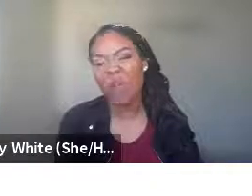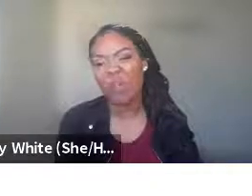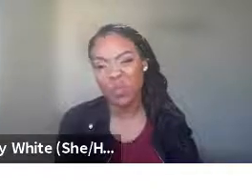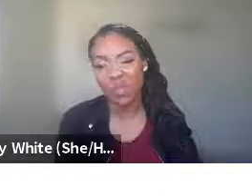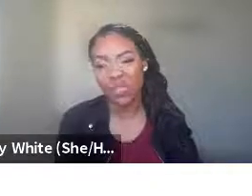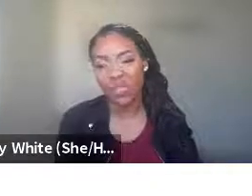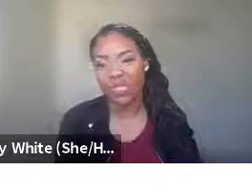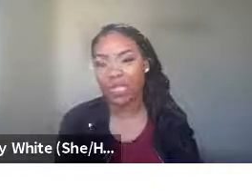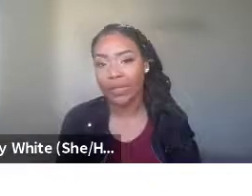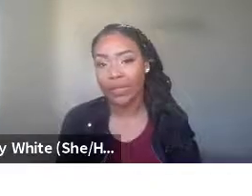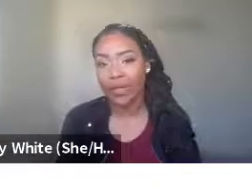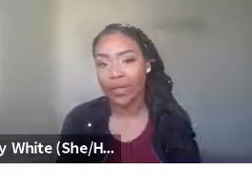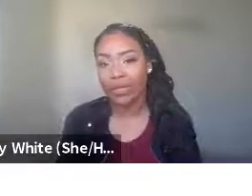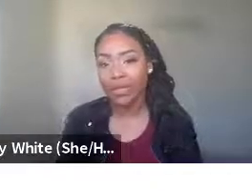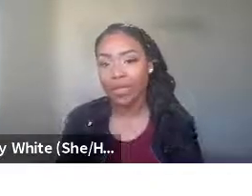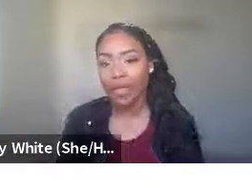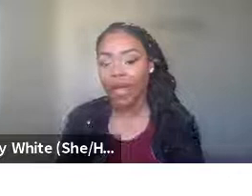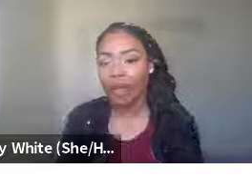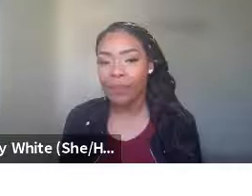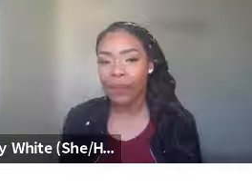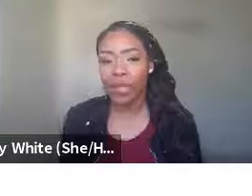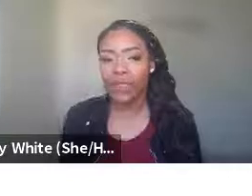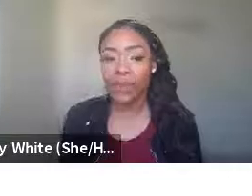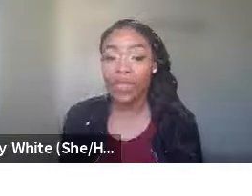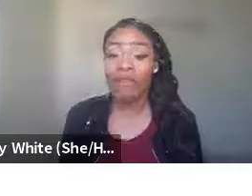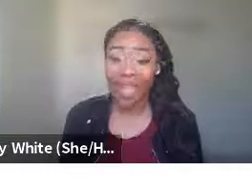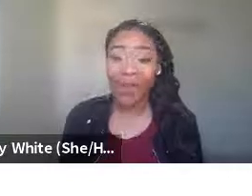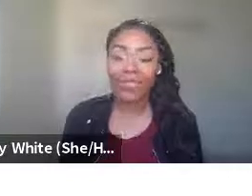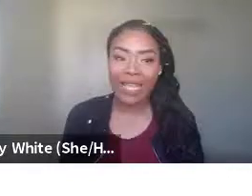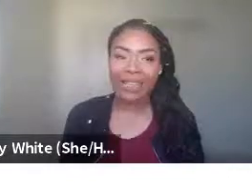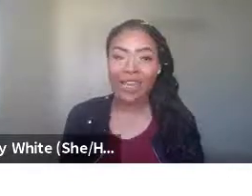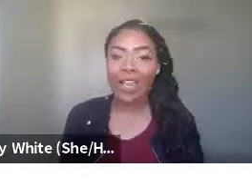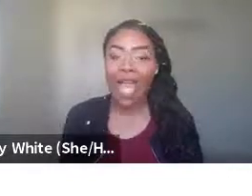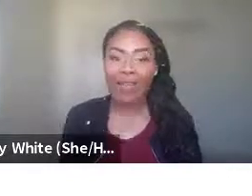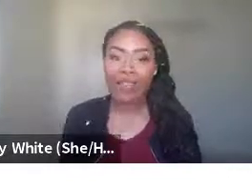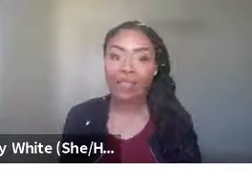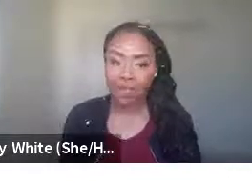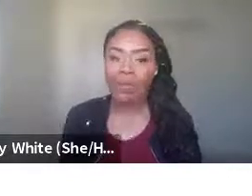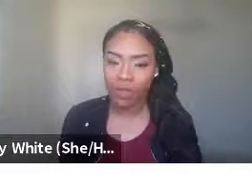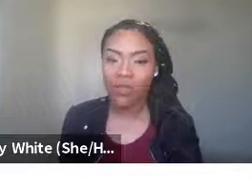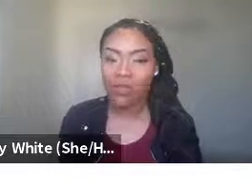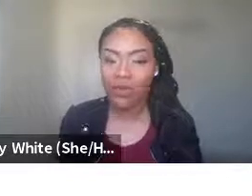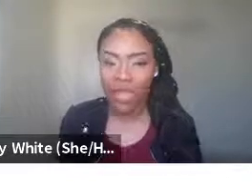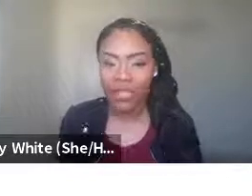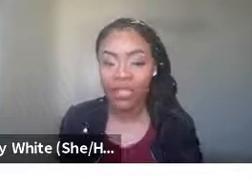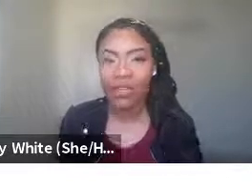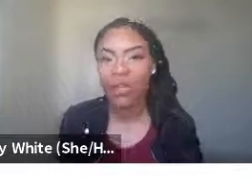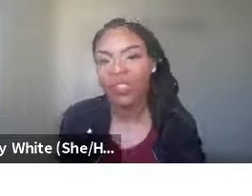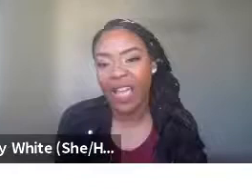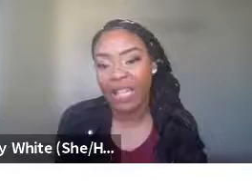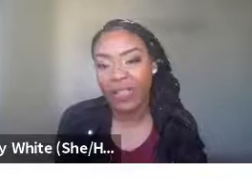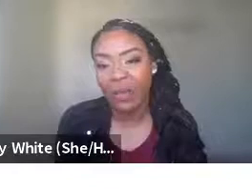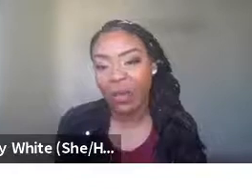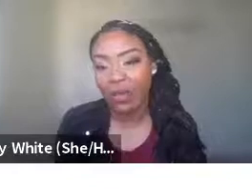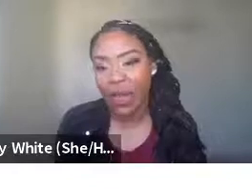school, a couple of school districts on the East Coast. And so they found that they're having this concept called adultification. They're